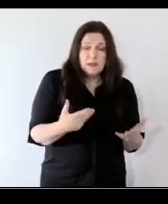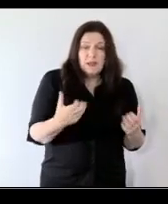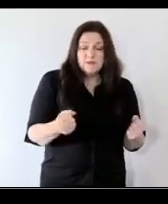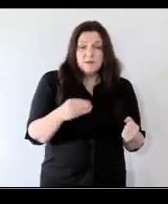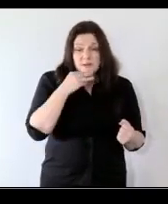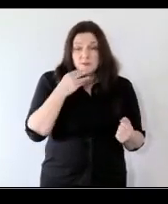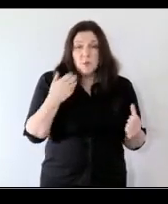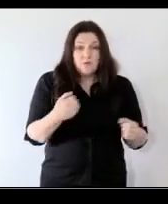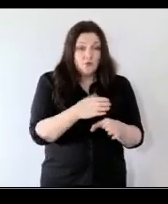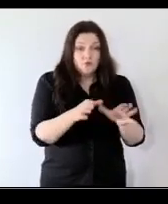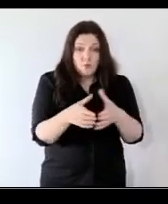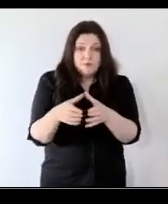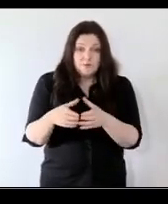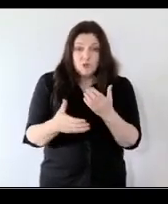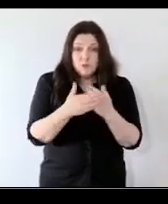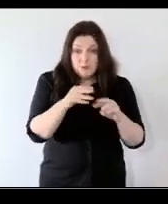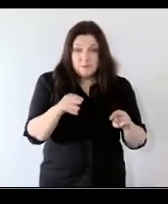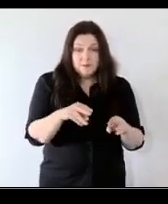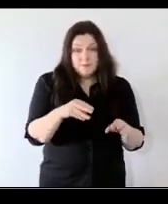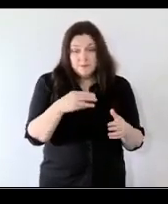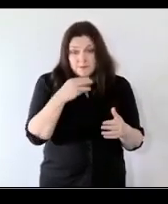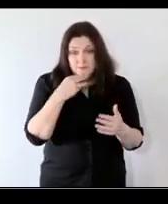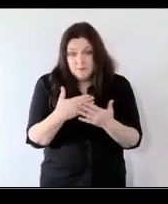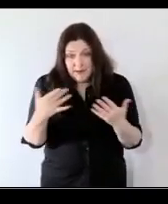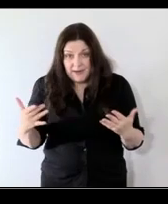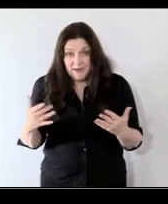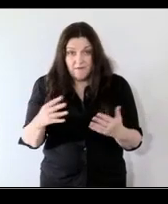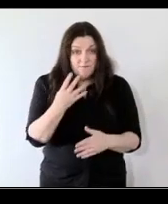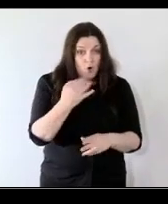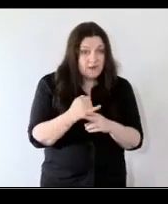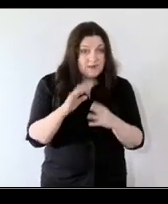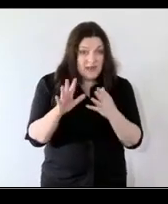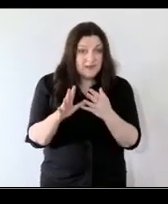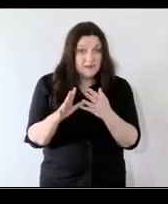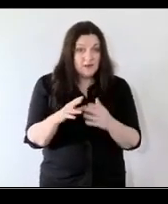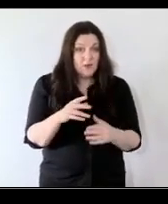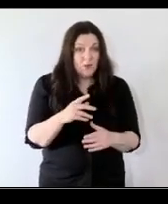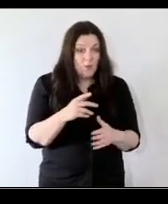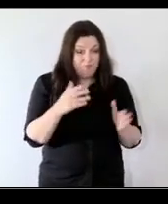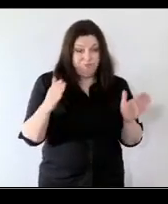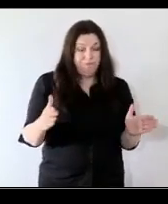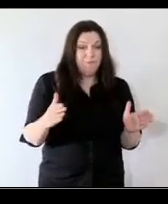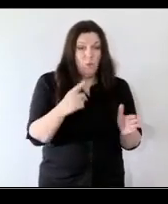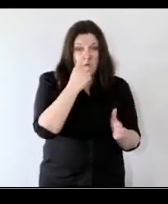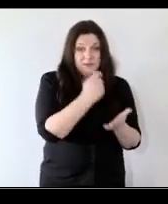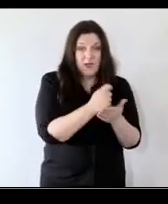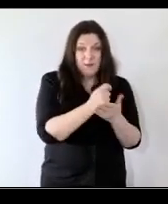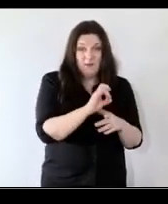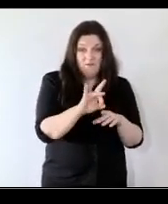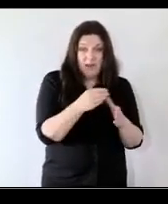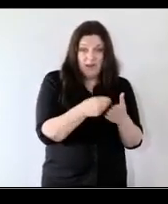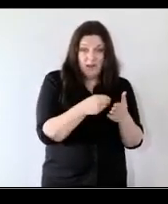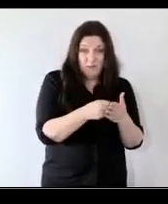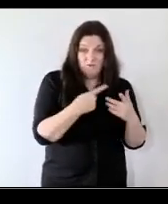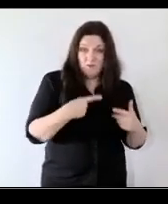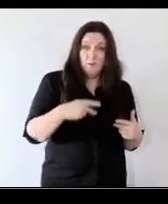have cohorts of children young people many of whom about four and ten experience at least one spell of economic vulnerability because of the